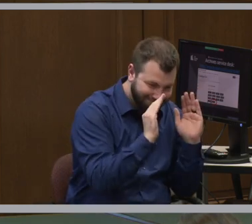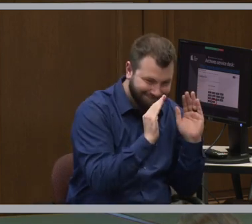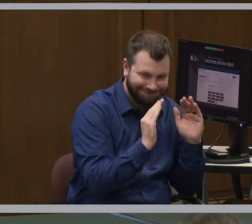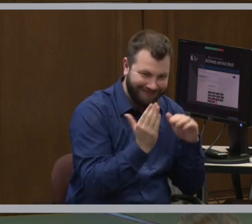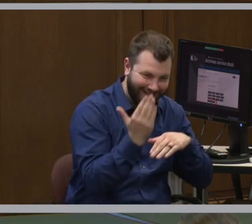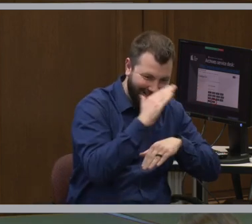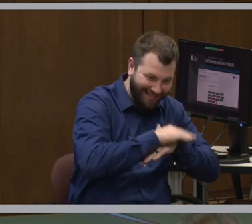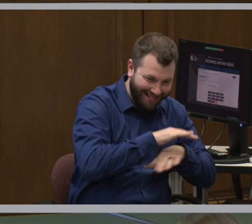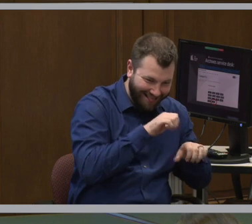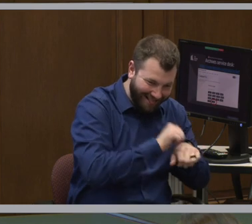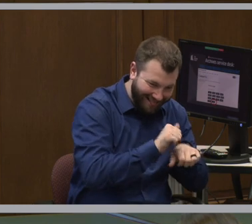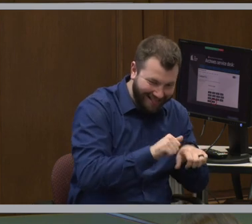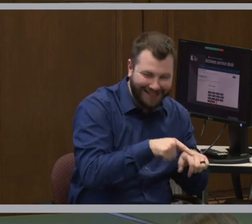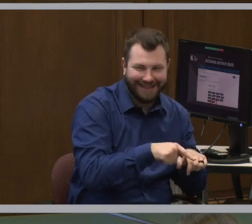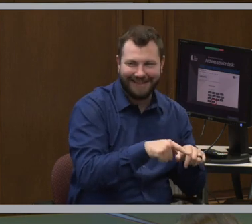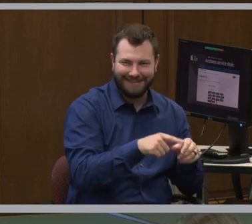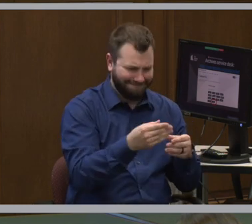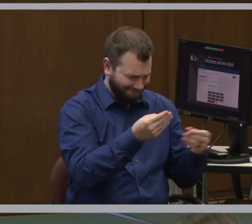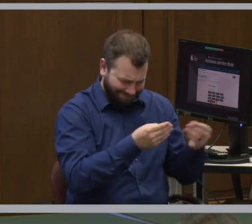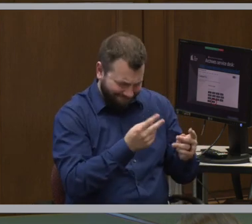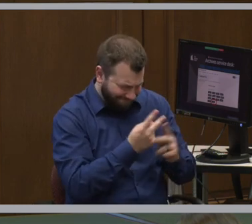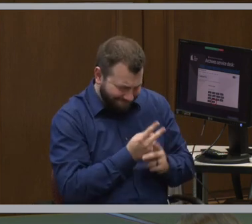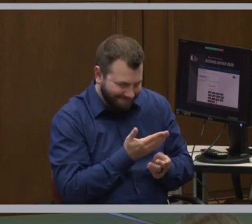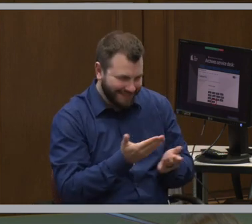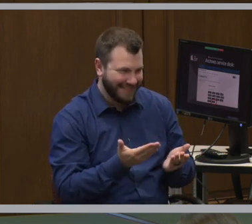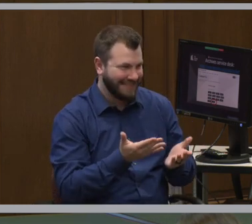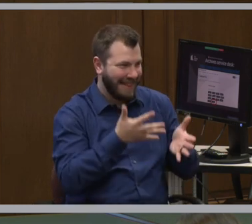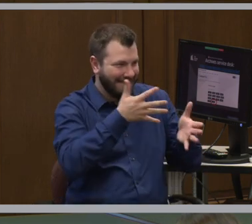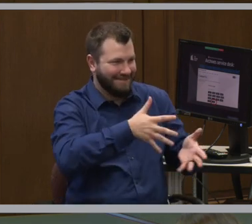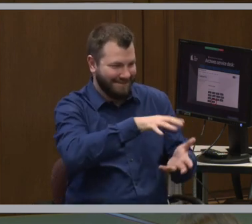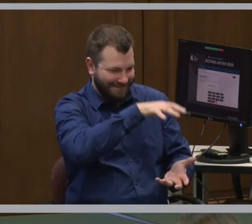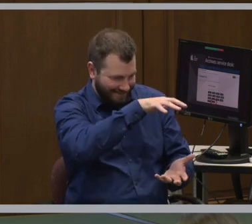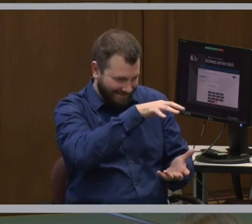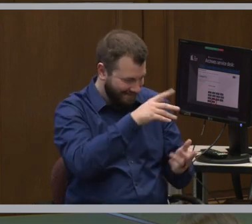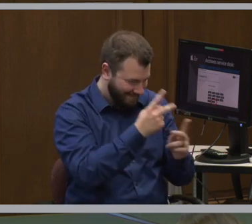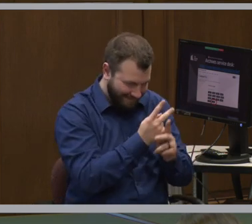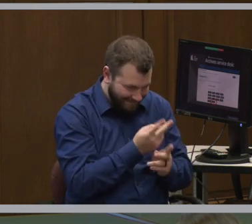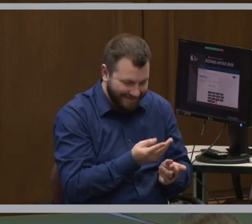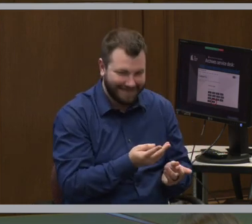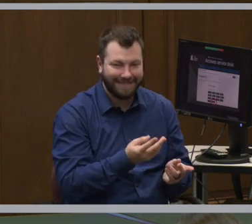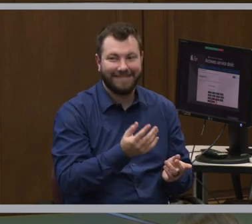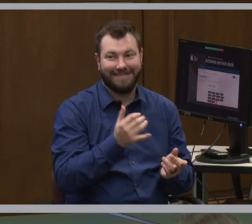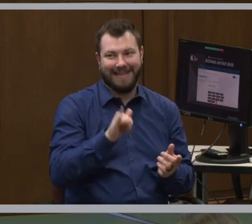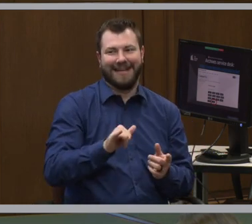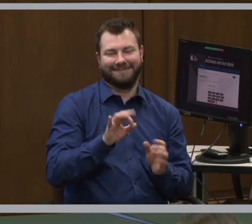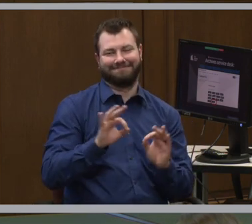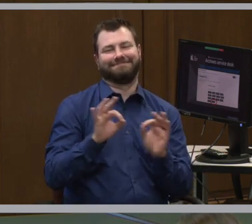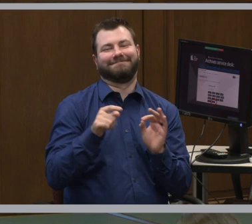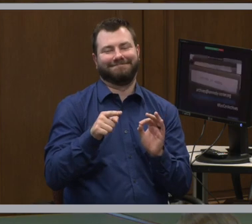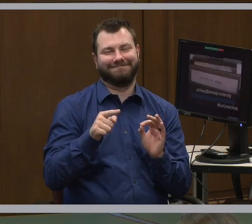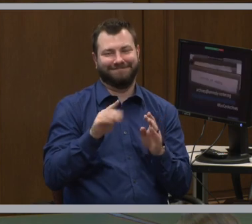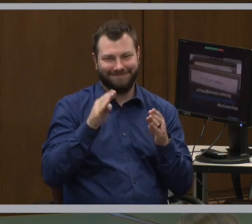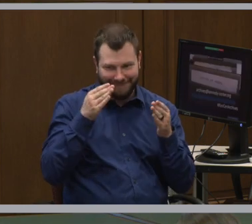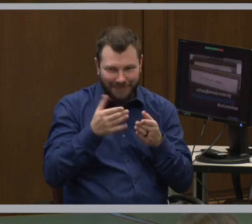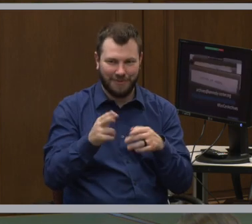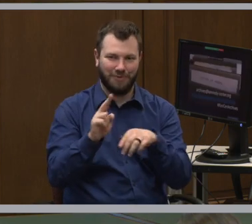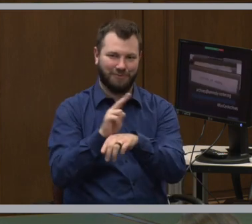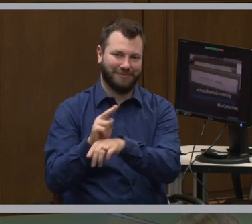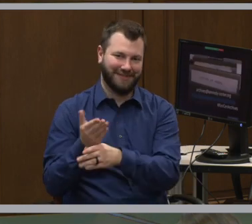making sense of things that were left behind at the end of the day. It's really all about use.